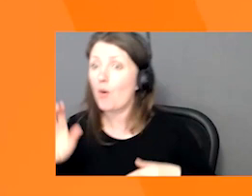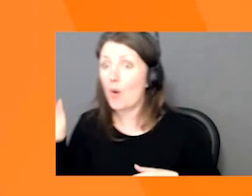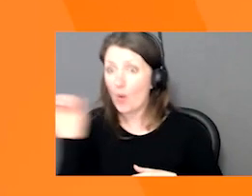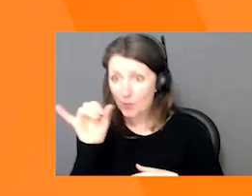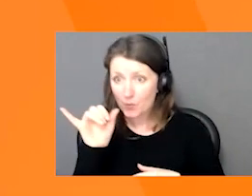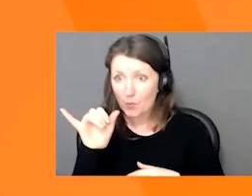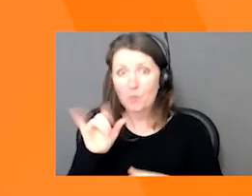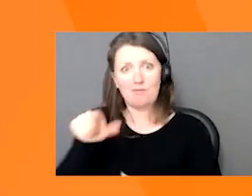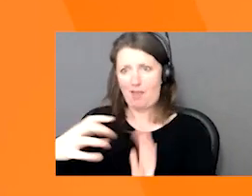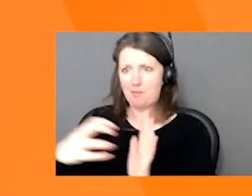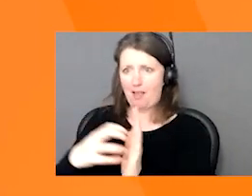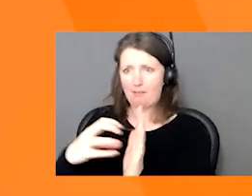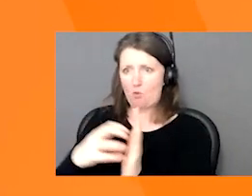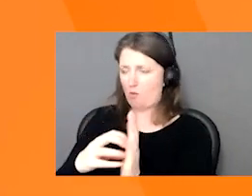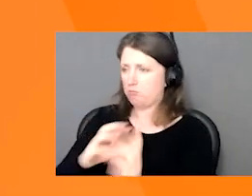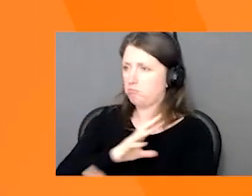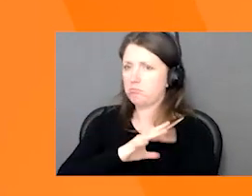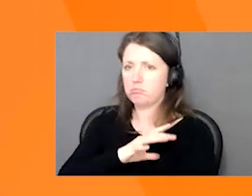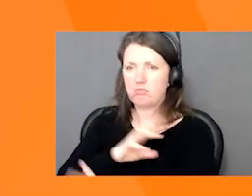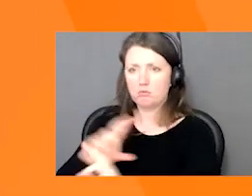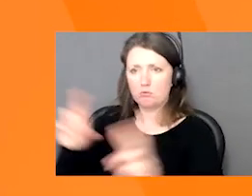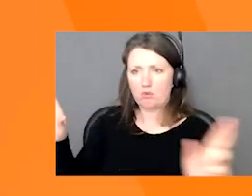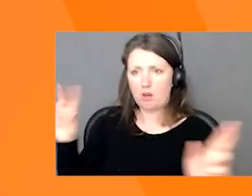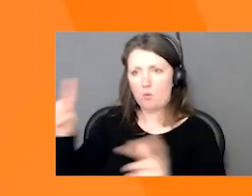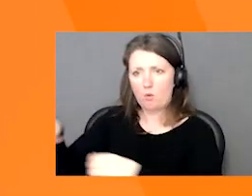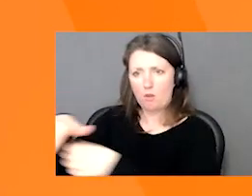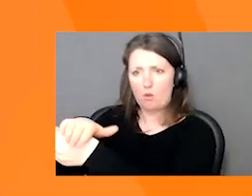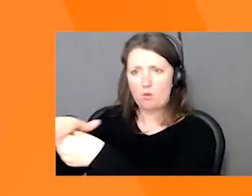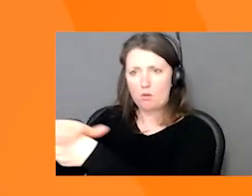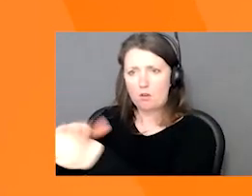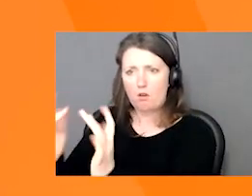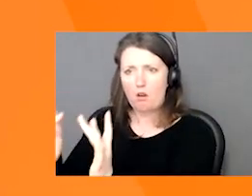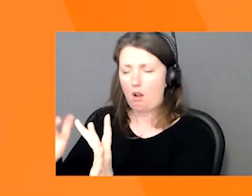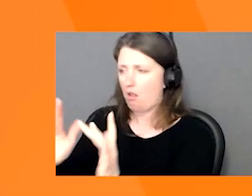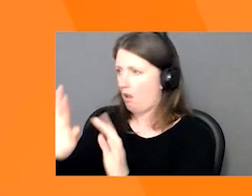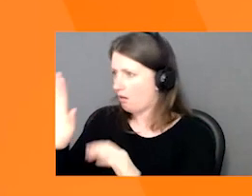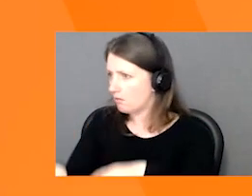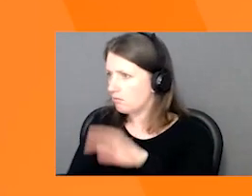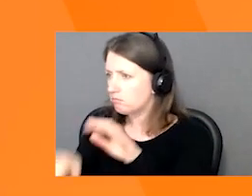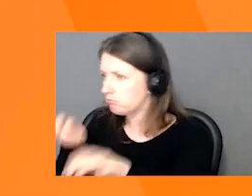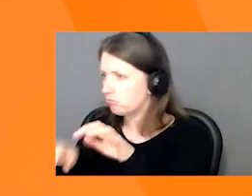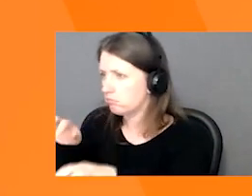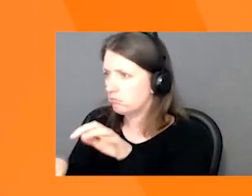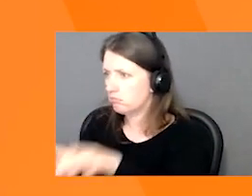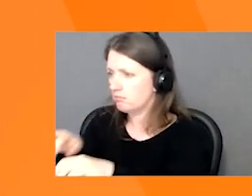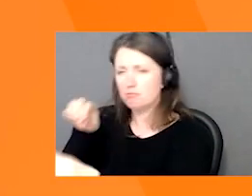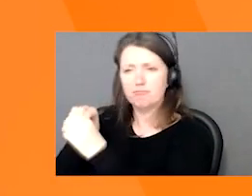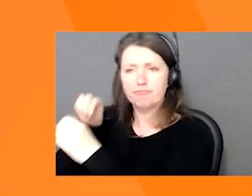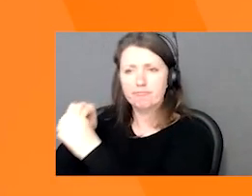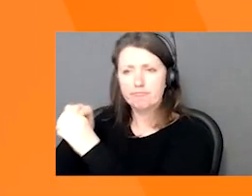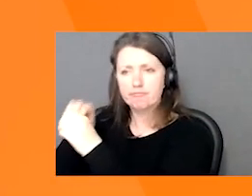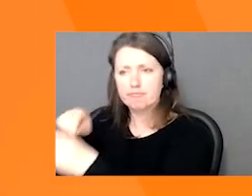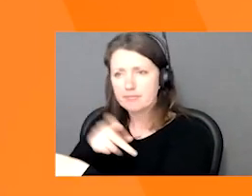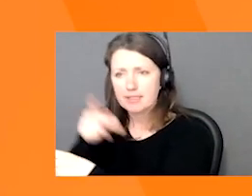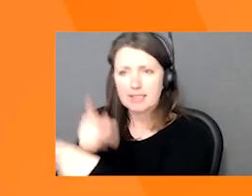Jeetan, so you've got a record of all of them in one central location, which enables you to easily and accurately maintain your